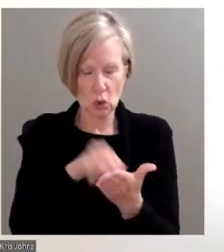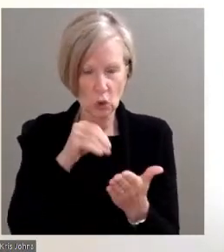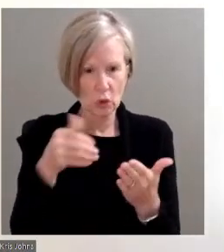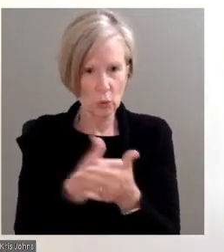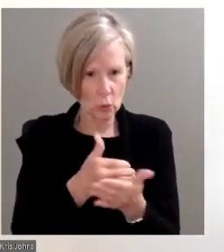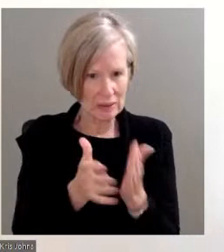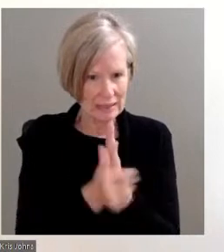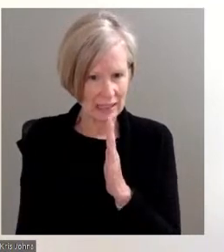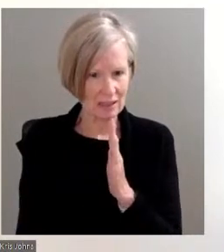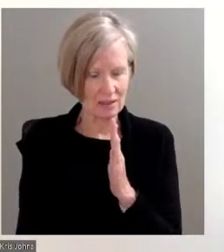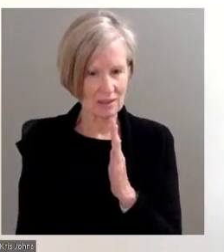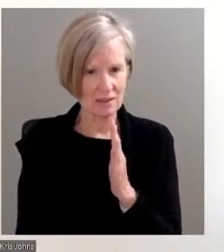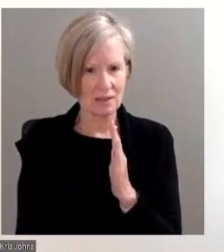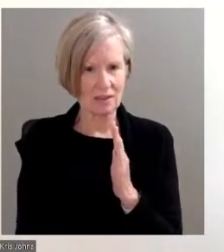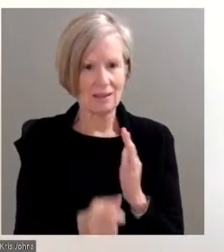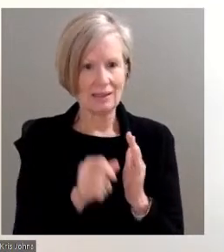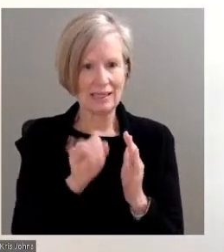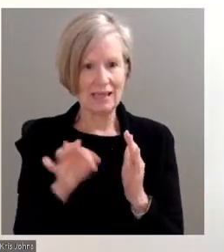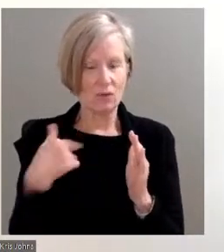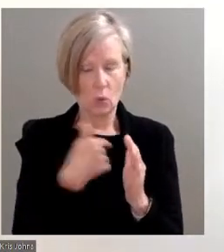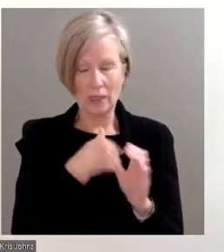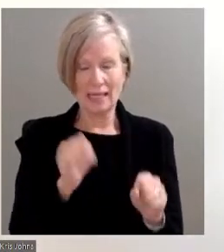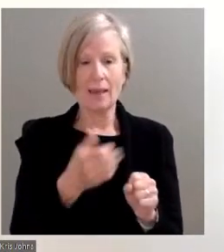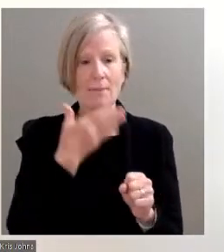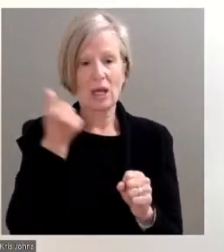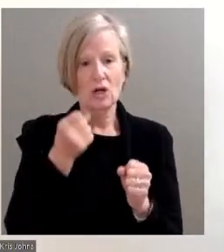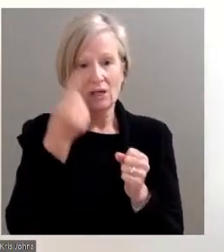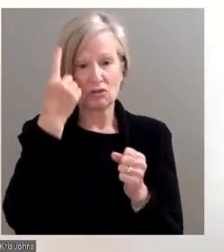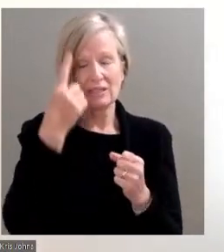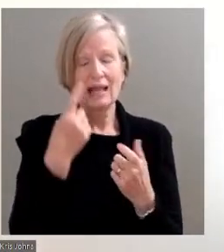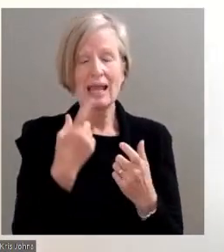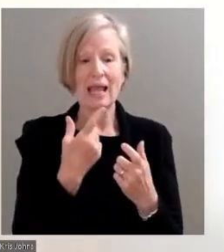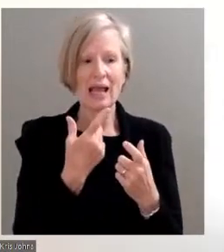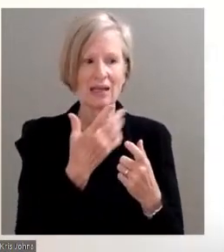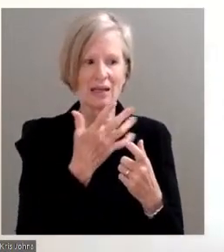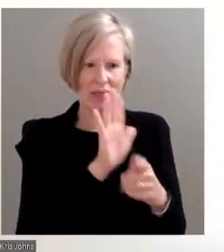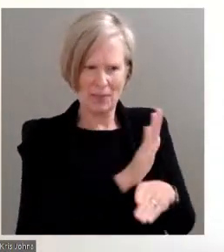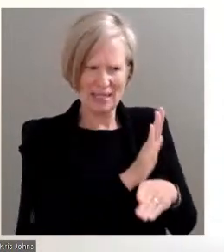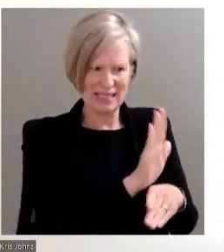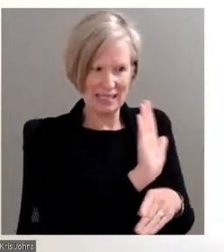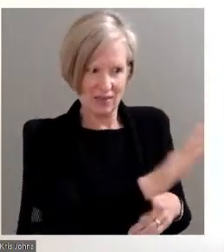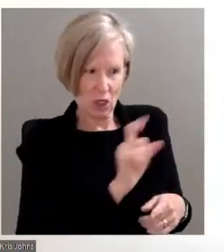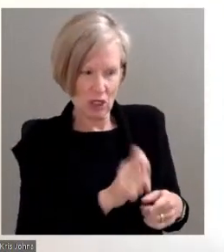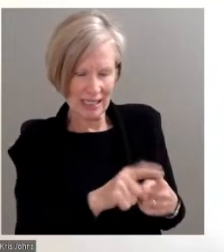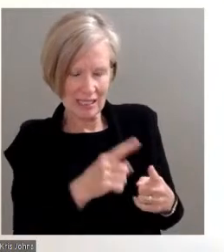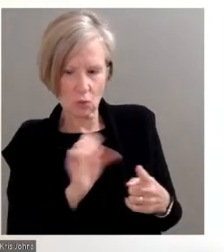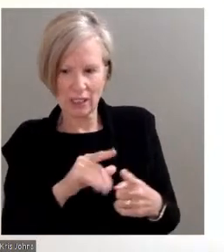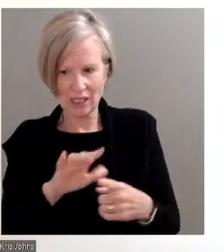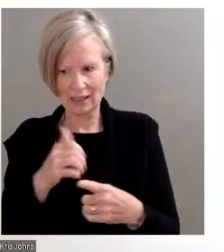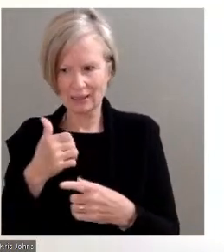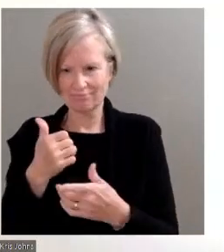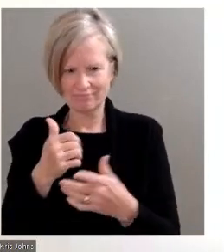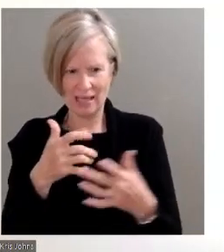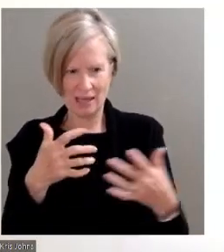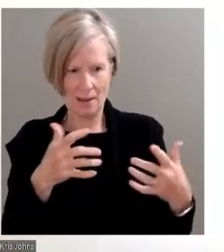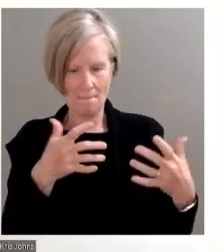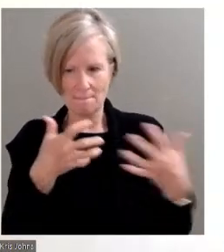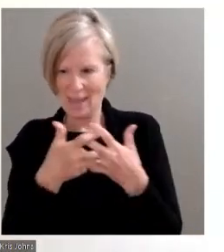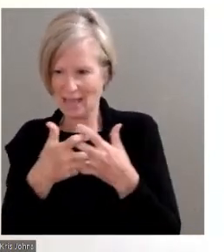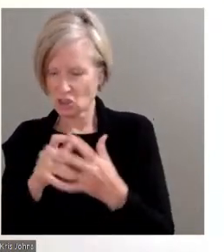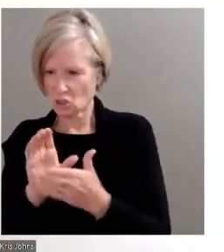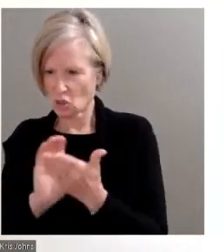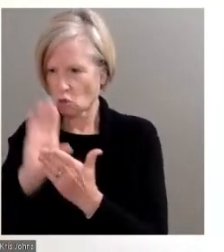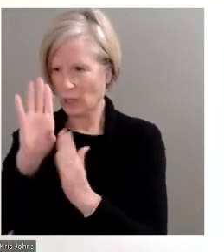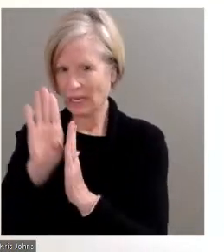skills. And if we can better understand the needs of employers, we can ultimately create curriculum that can match that. And